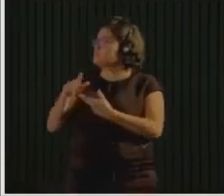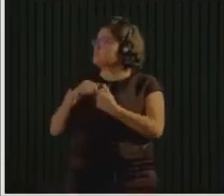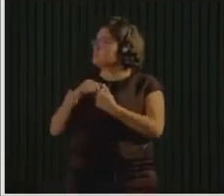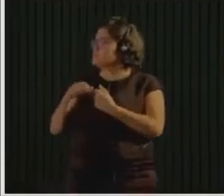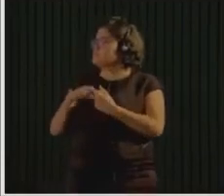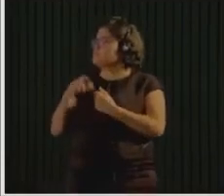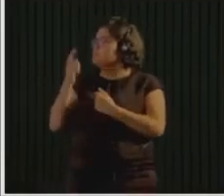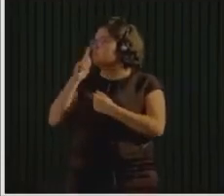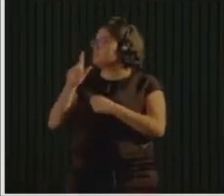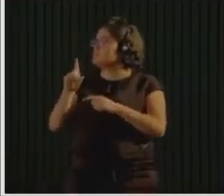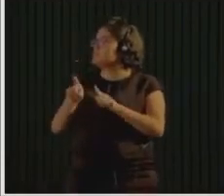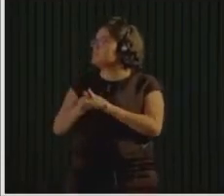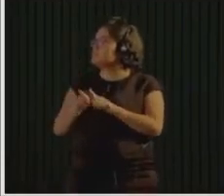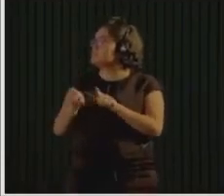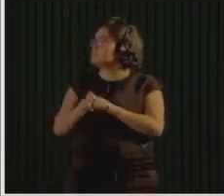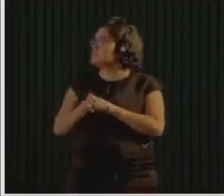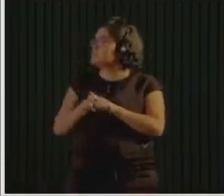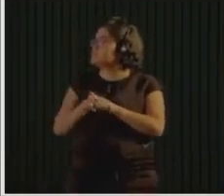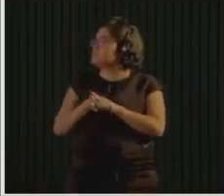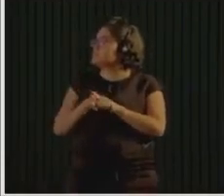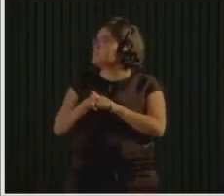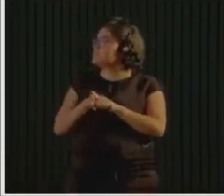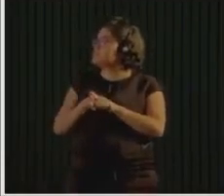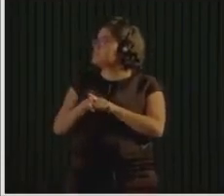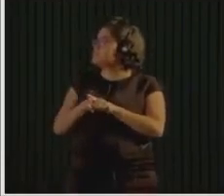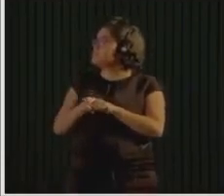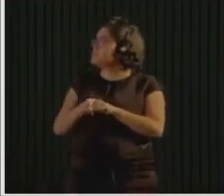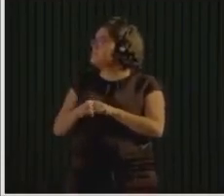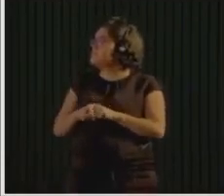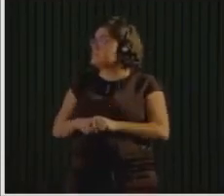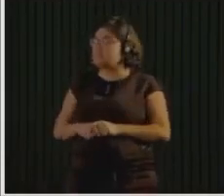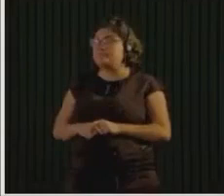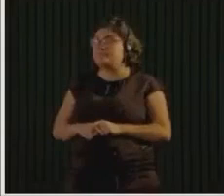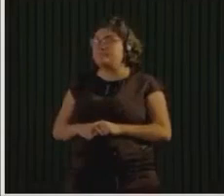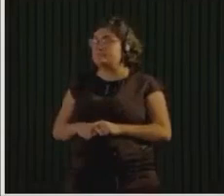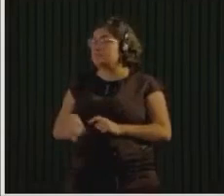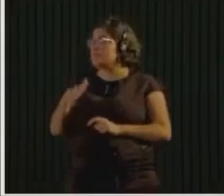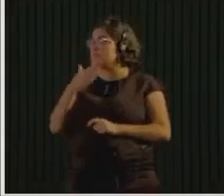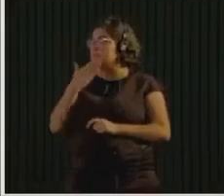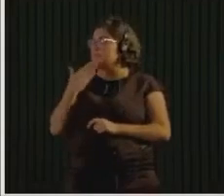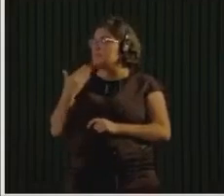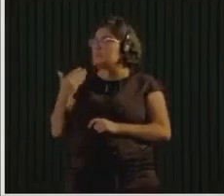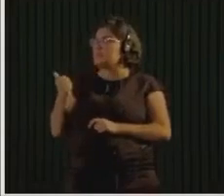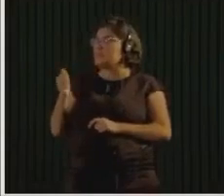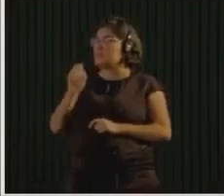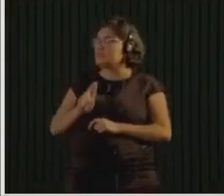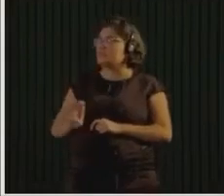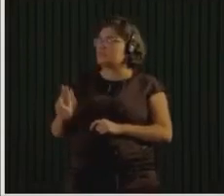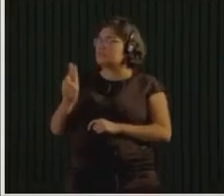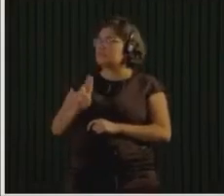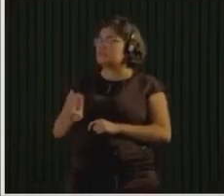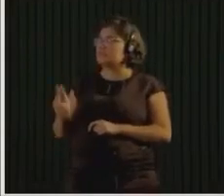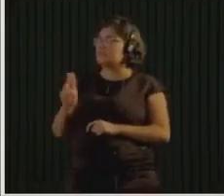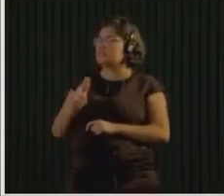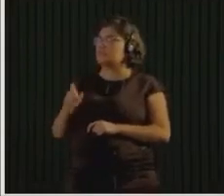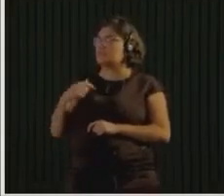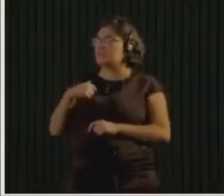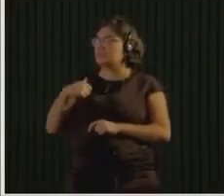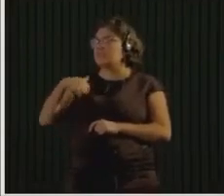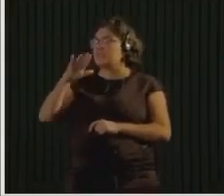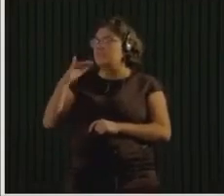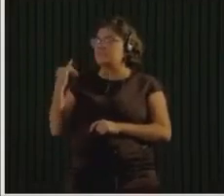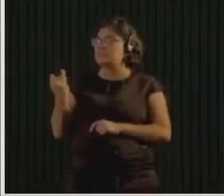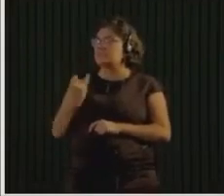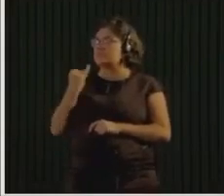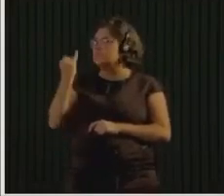use. And as you can see, the most important part of Zero Waste is to rethink and redesign before